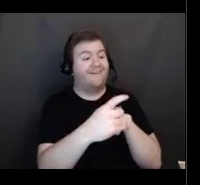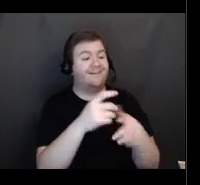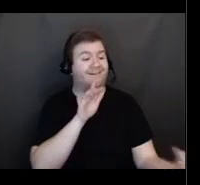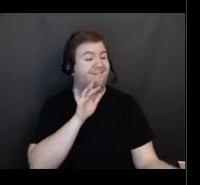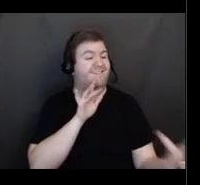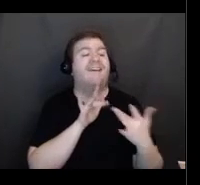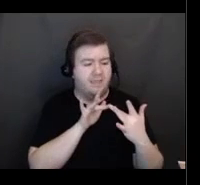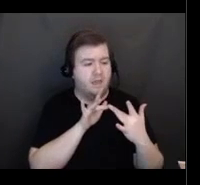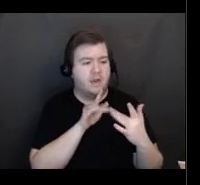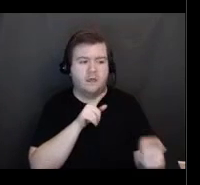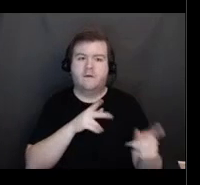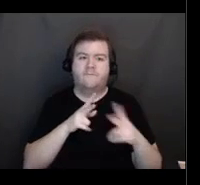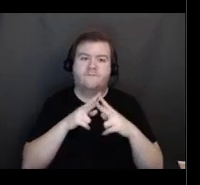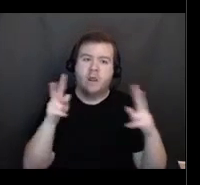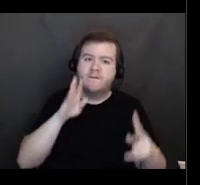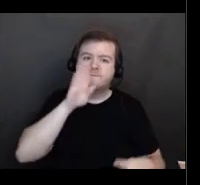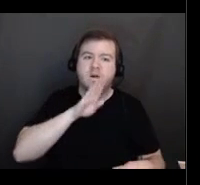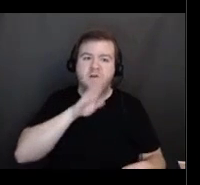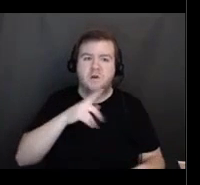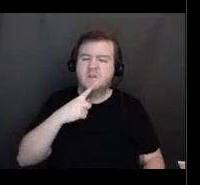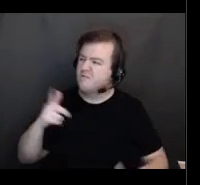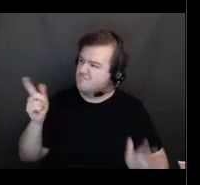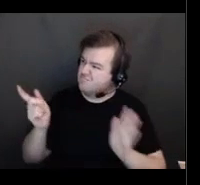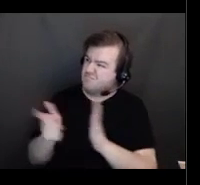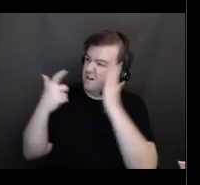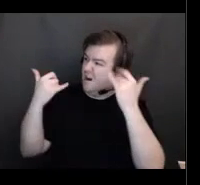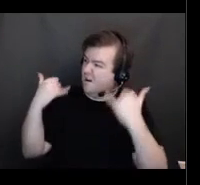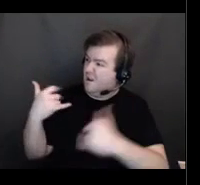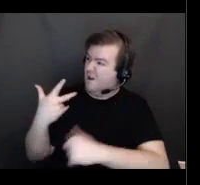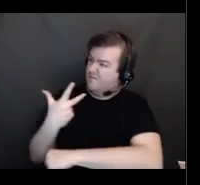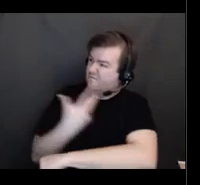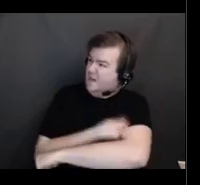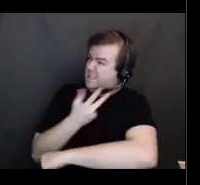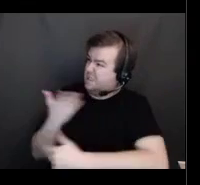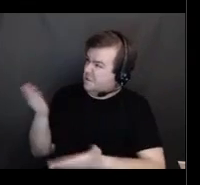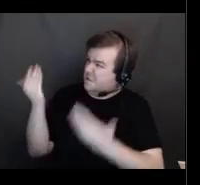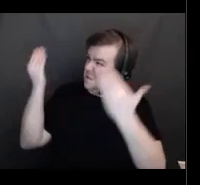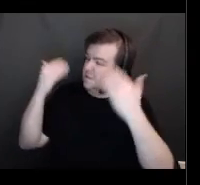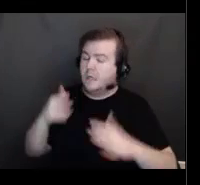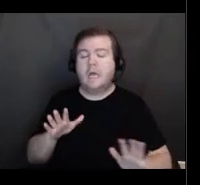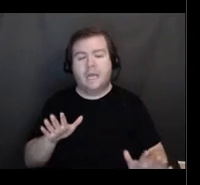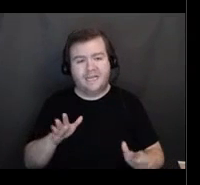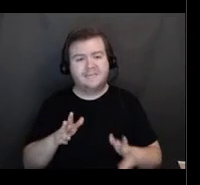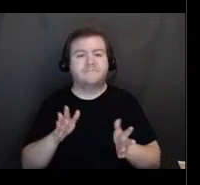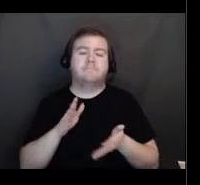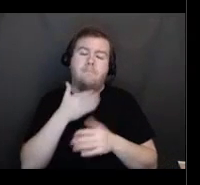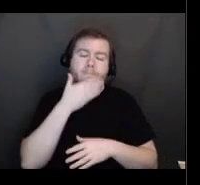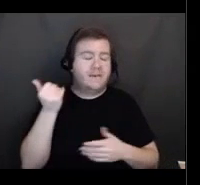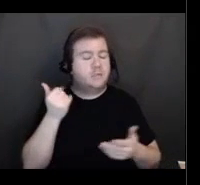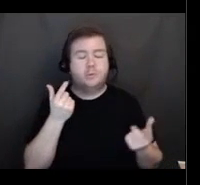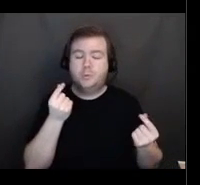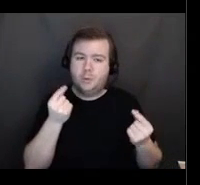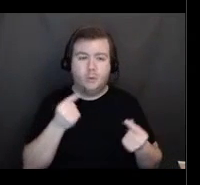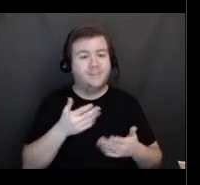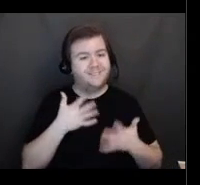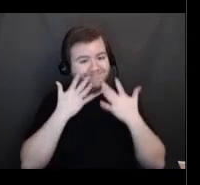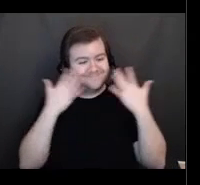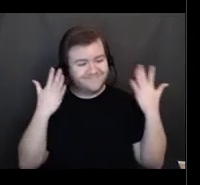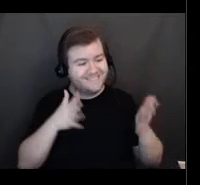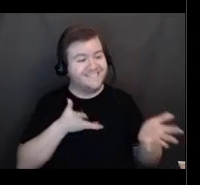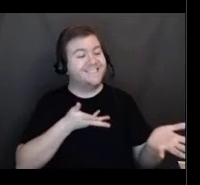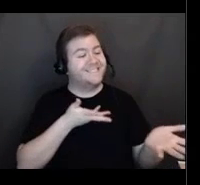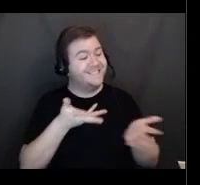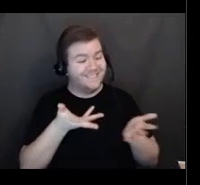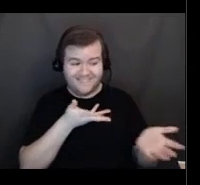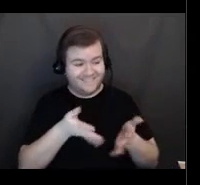demanding the vaccine. Again, it's best to be polite and try to deescalate that situation and calmly explain that appointments